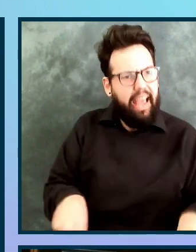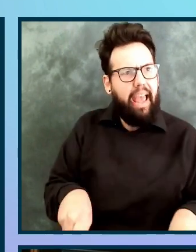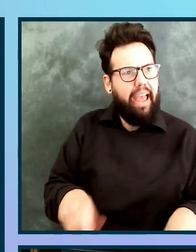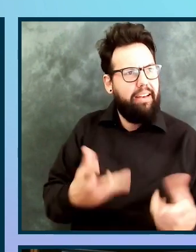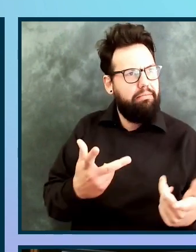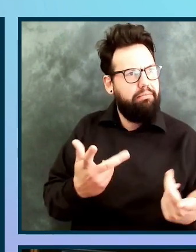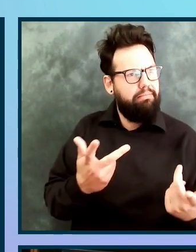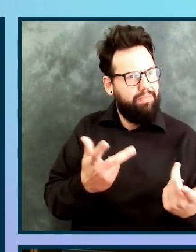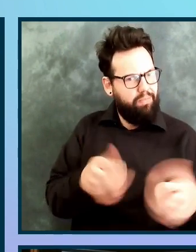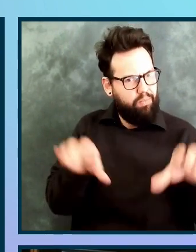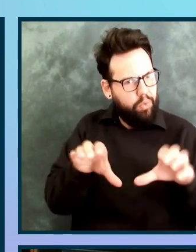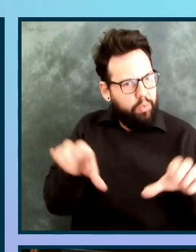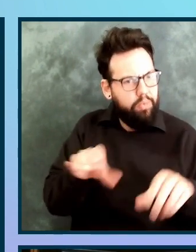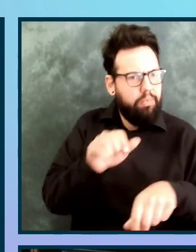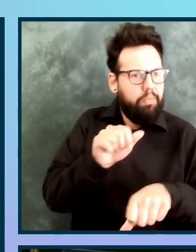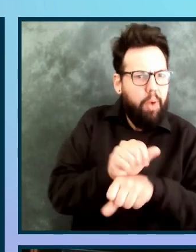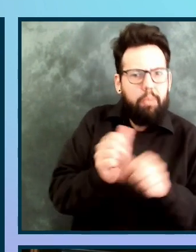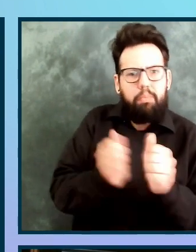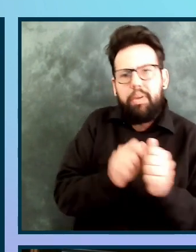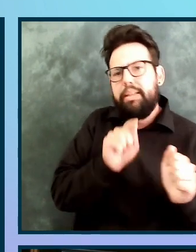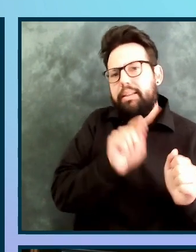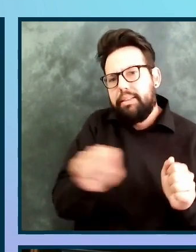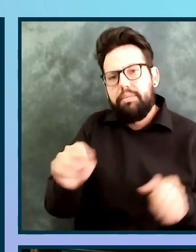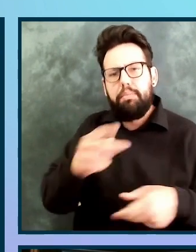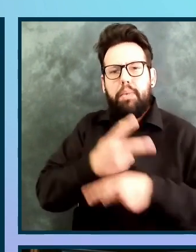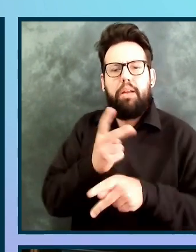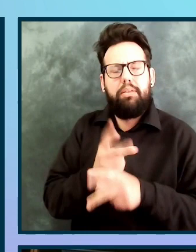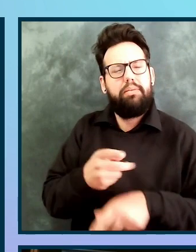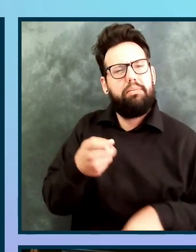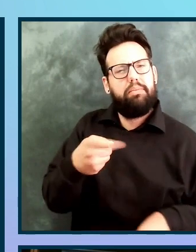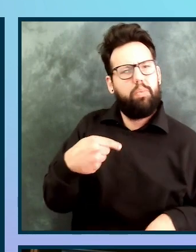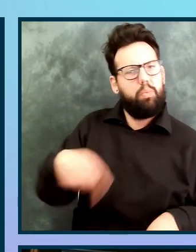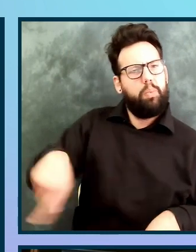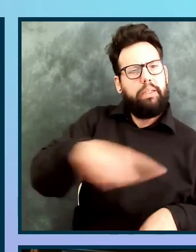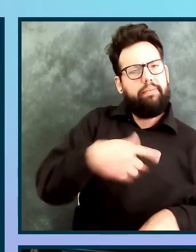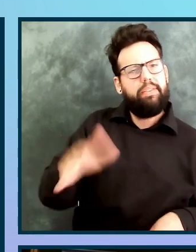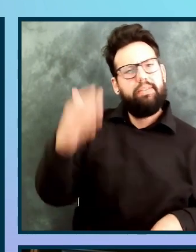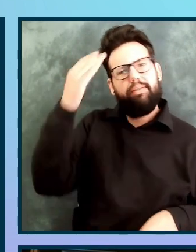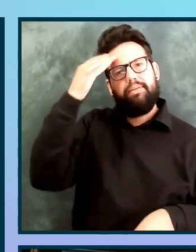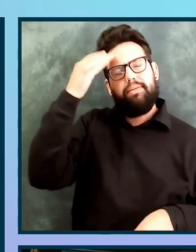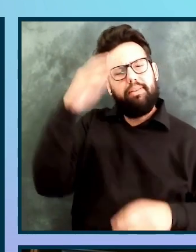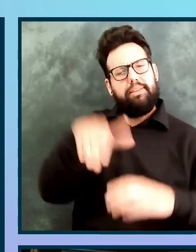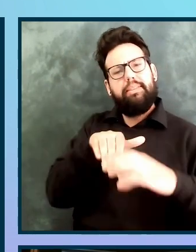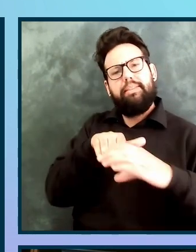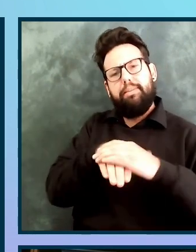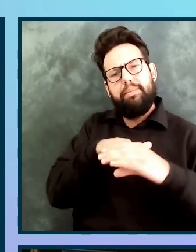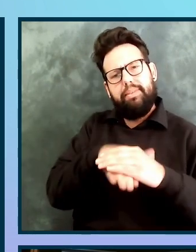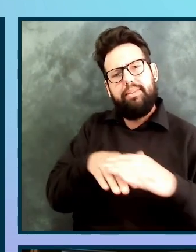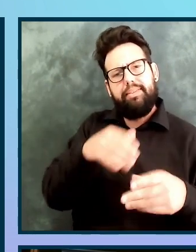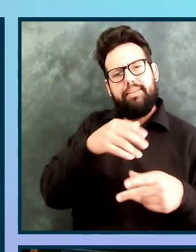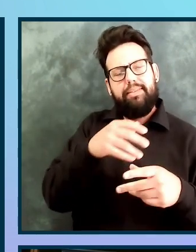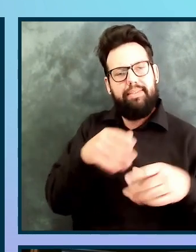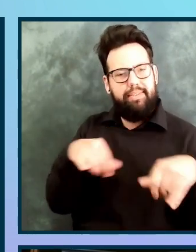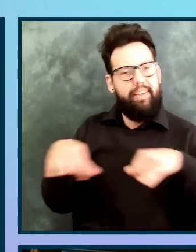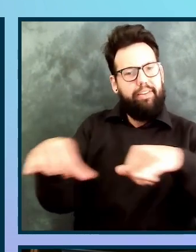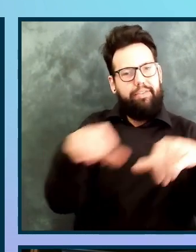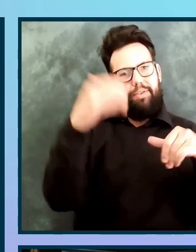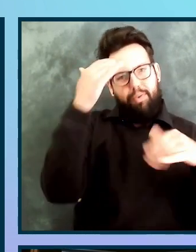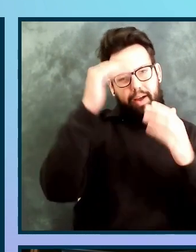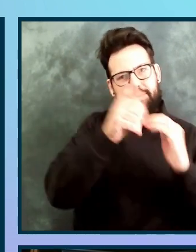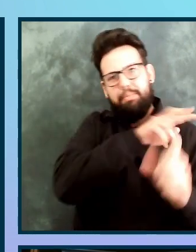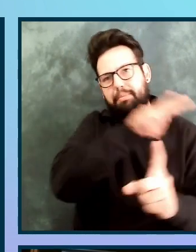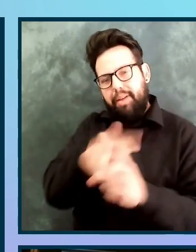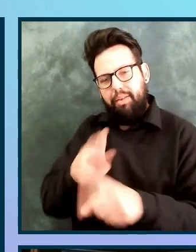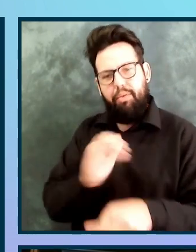level. We know about accessibility standards and how they apply some and how to apply some of them to our designs. To be